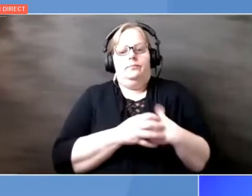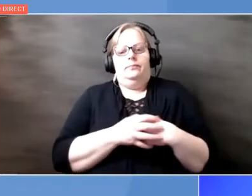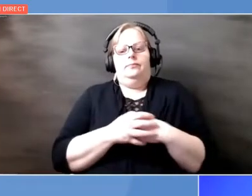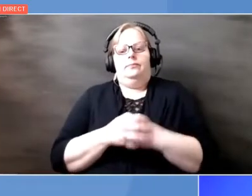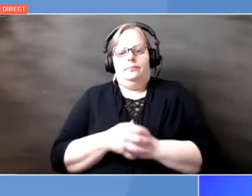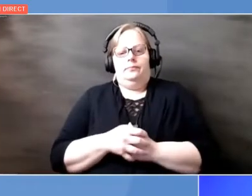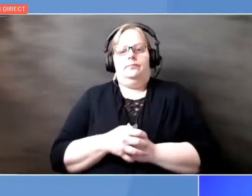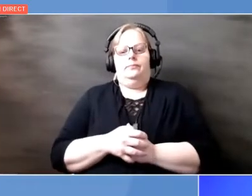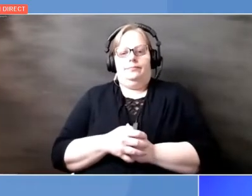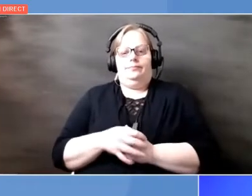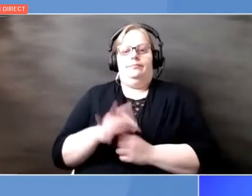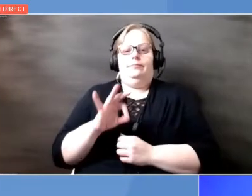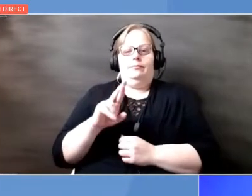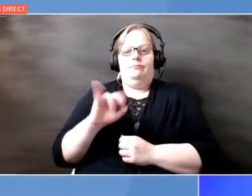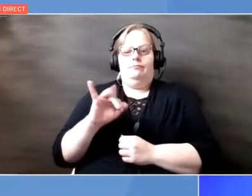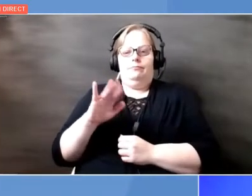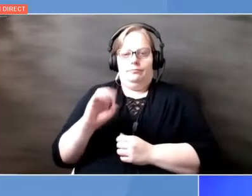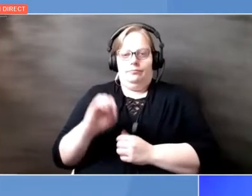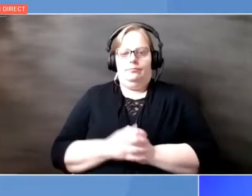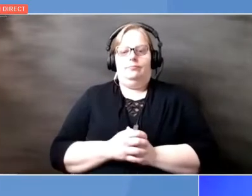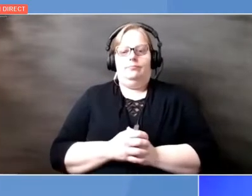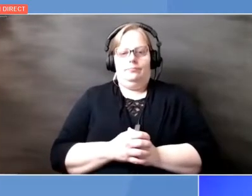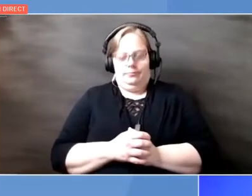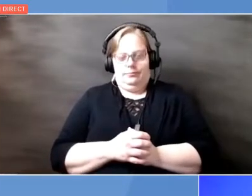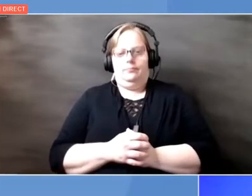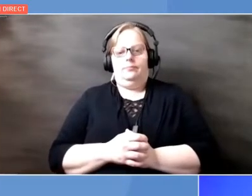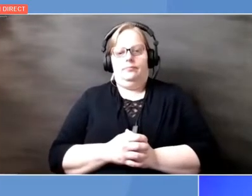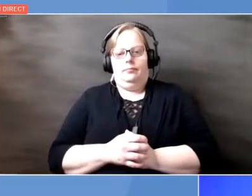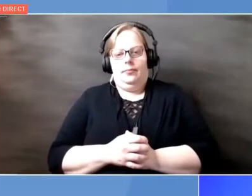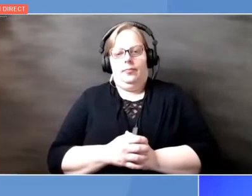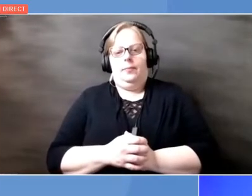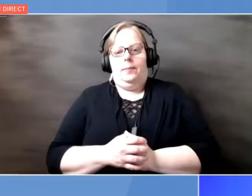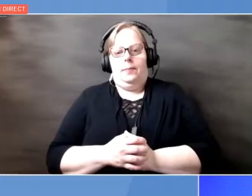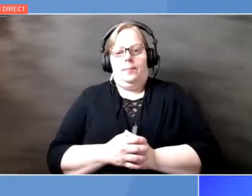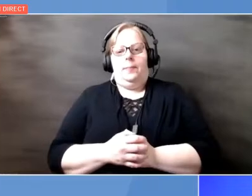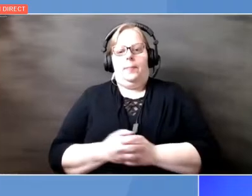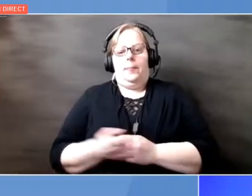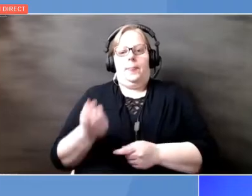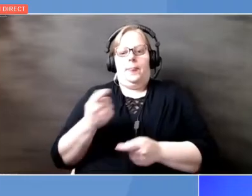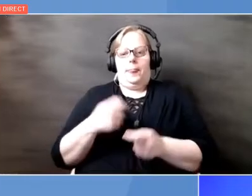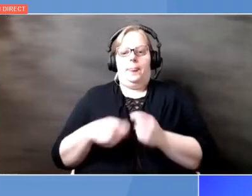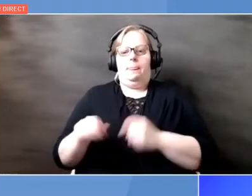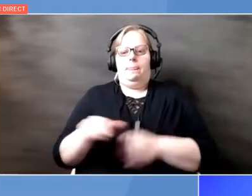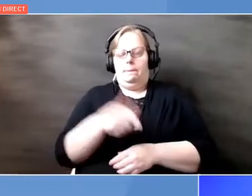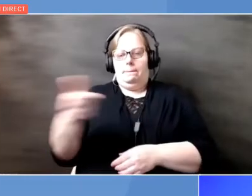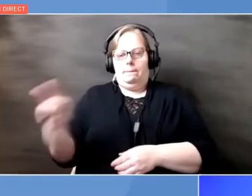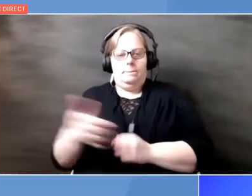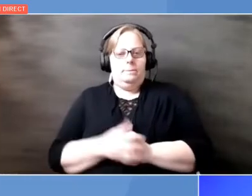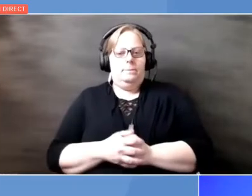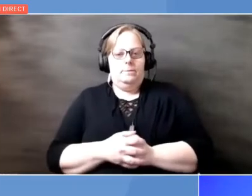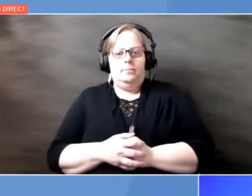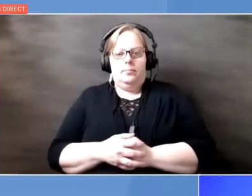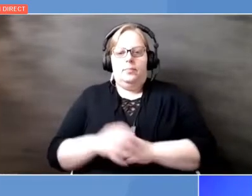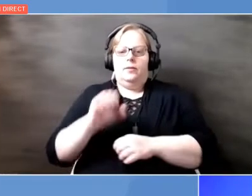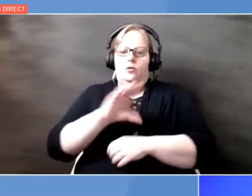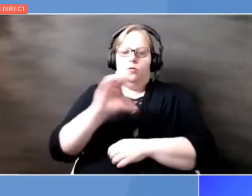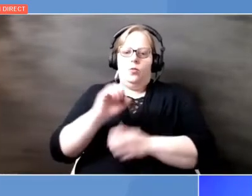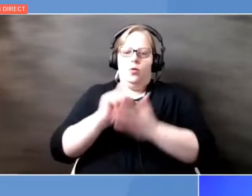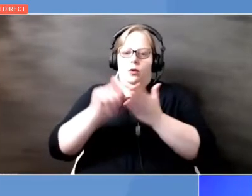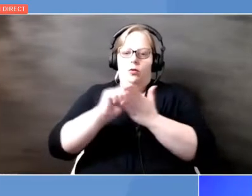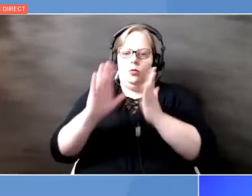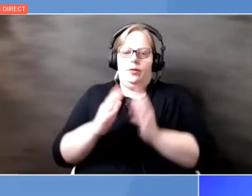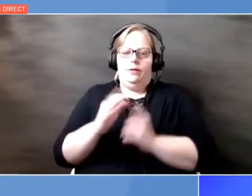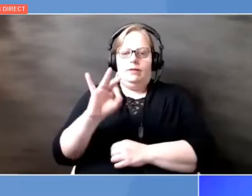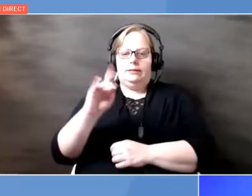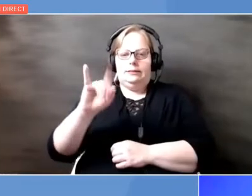to kind of drill down a little bit deeper on the Breakthrough Report. And you're among the lead co-authors along with Fatih and others from